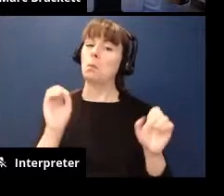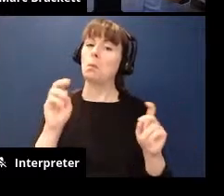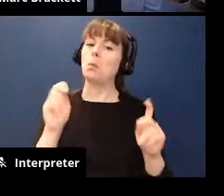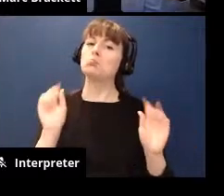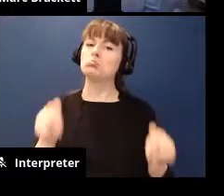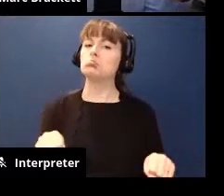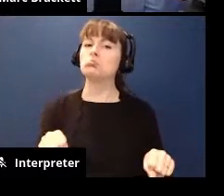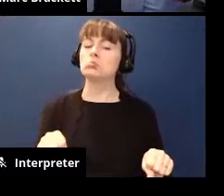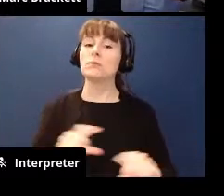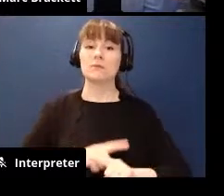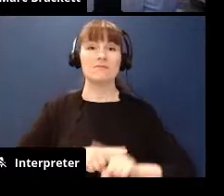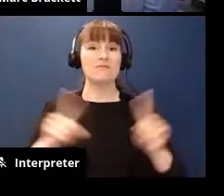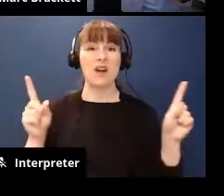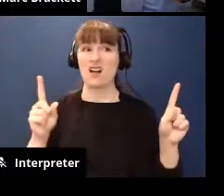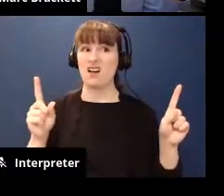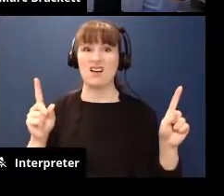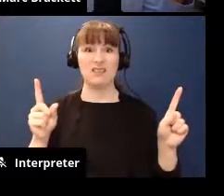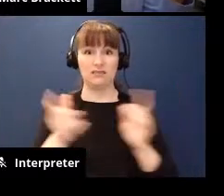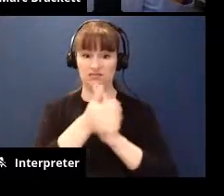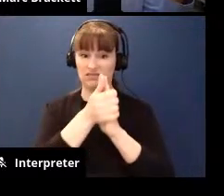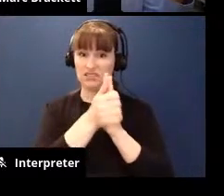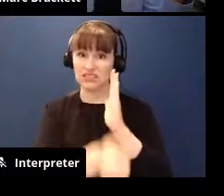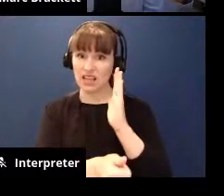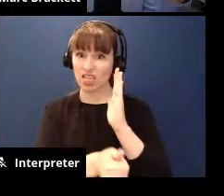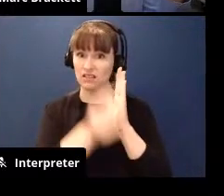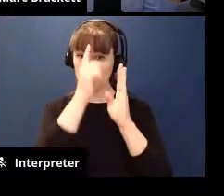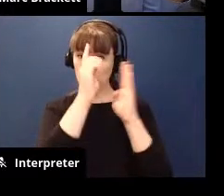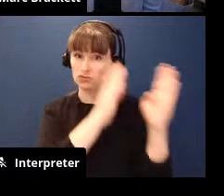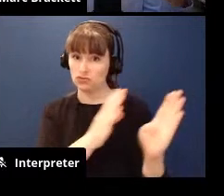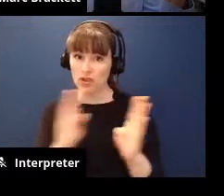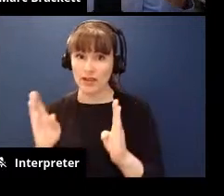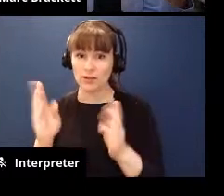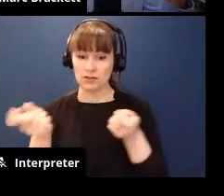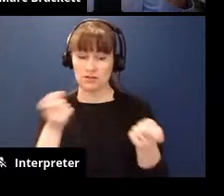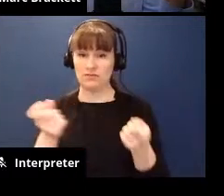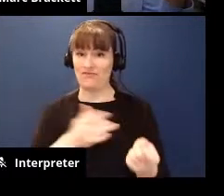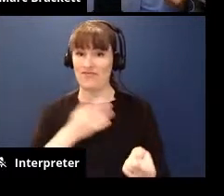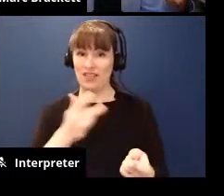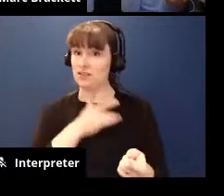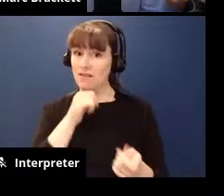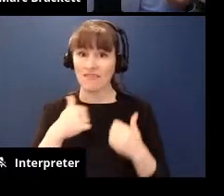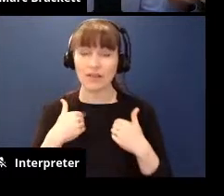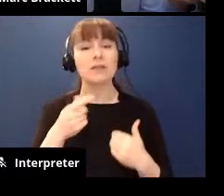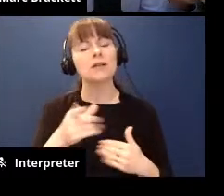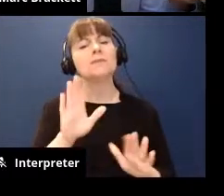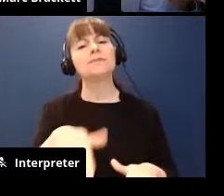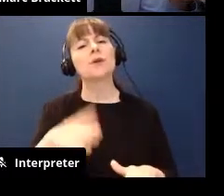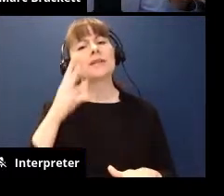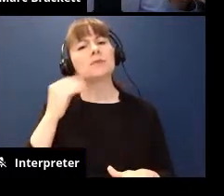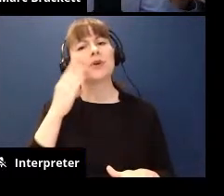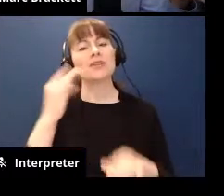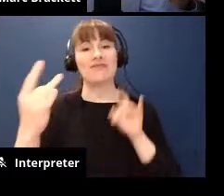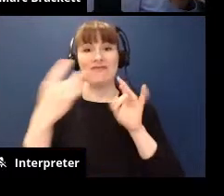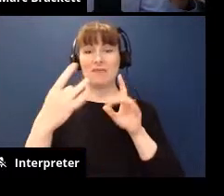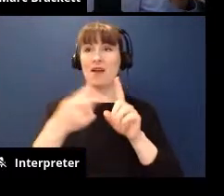course but if you don't have the skills and the strategies to deal with your feelings like have you ever gotten harsh feedback